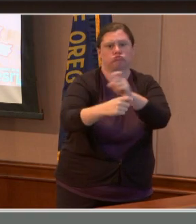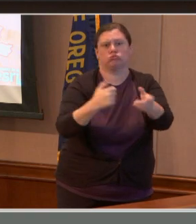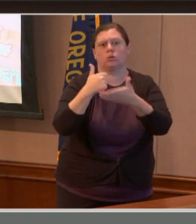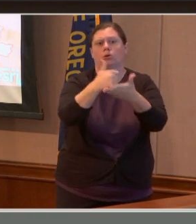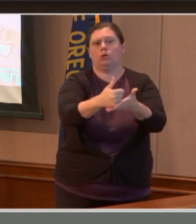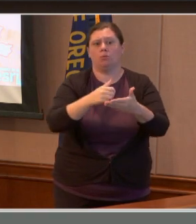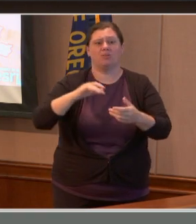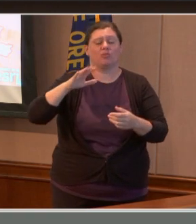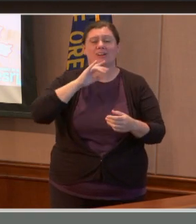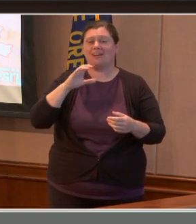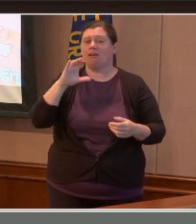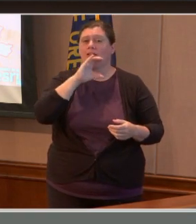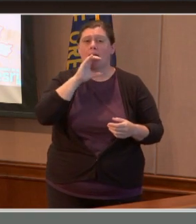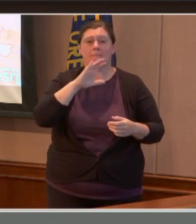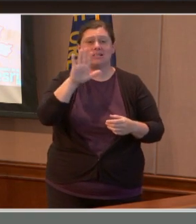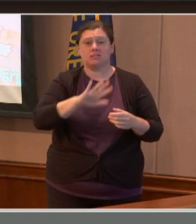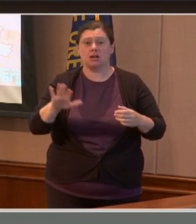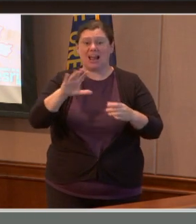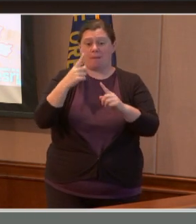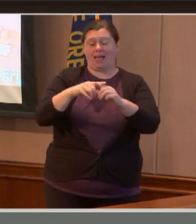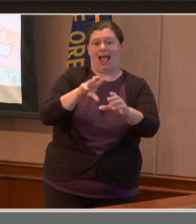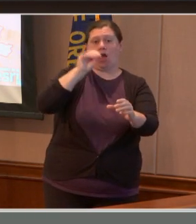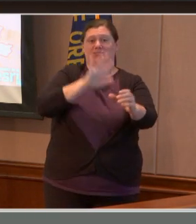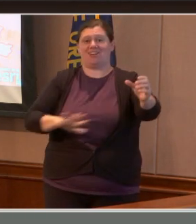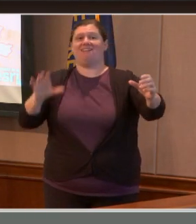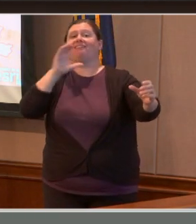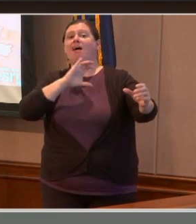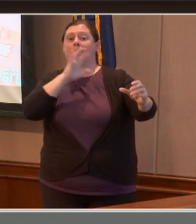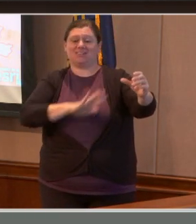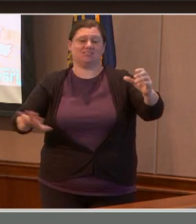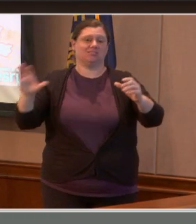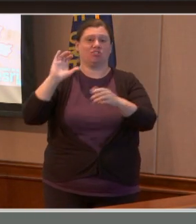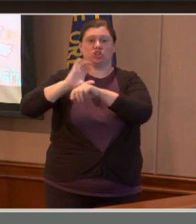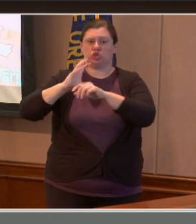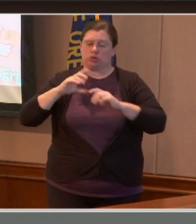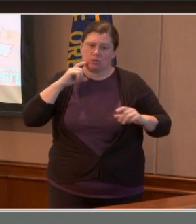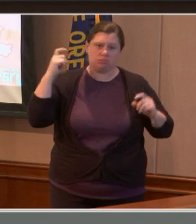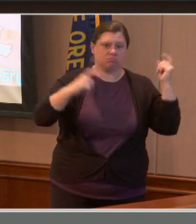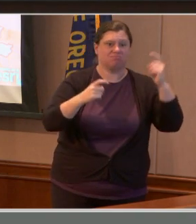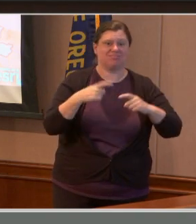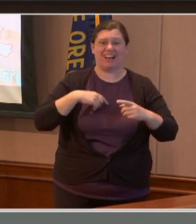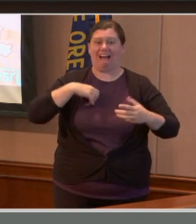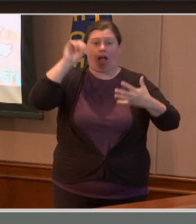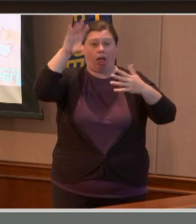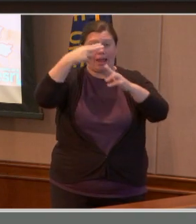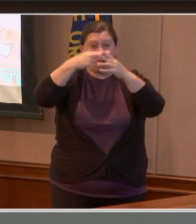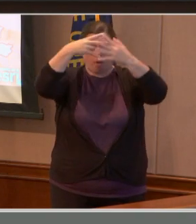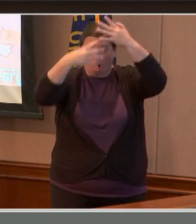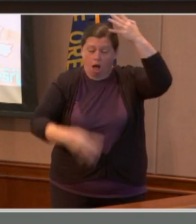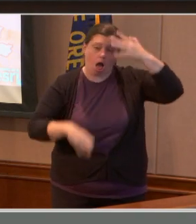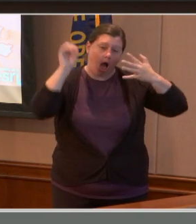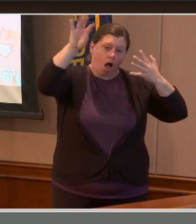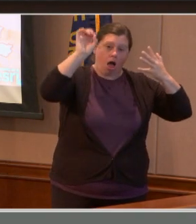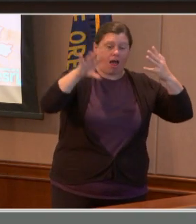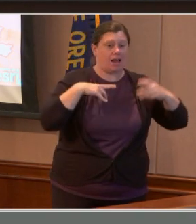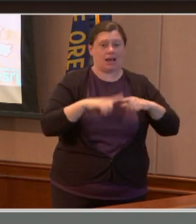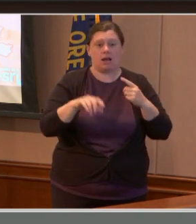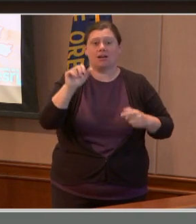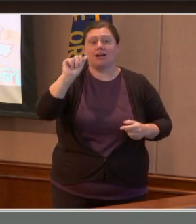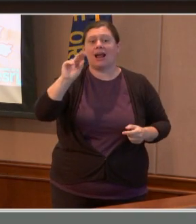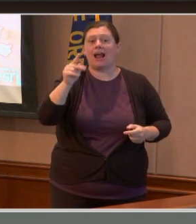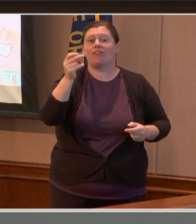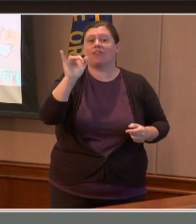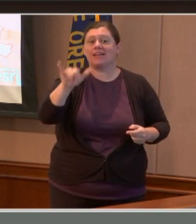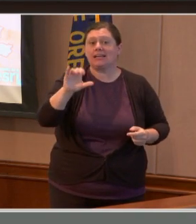I couldn't go into the entire list of all those, but just to mention, Athey Creek Community Church, Willamette Christian Church,